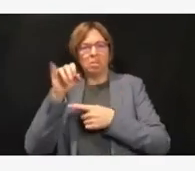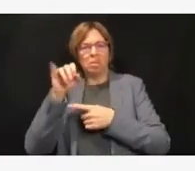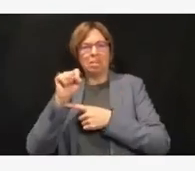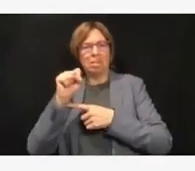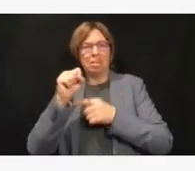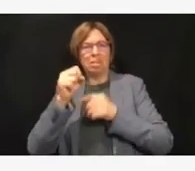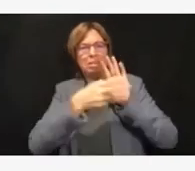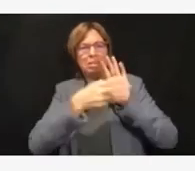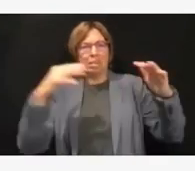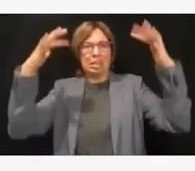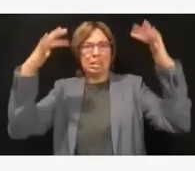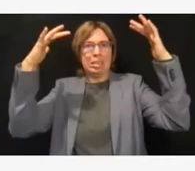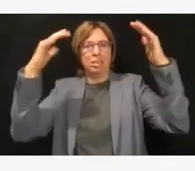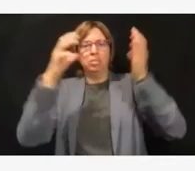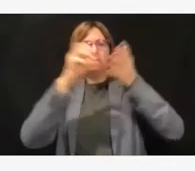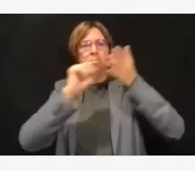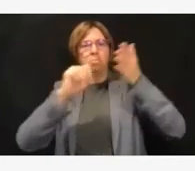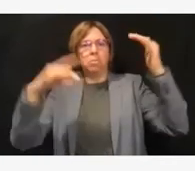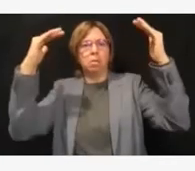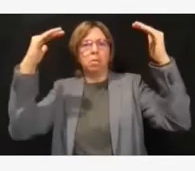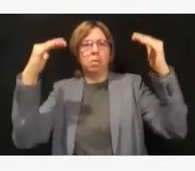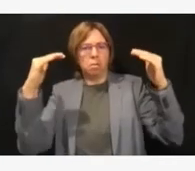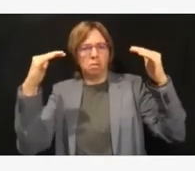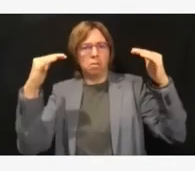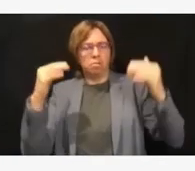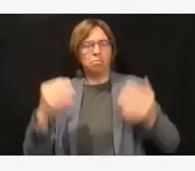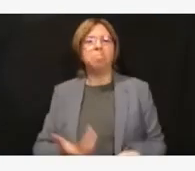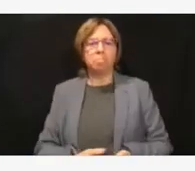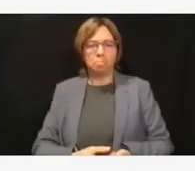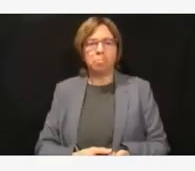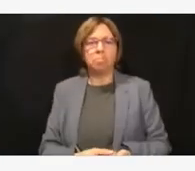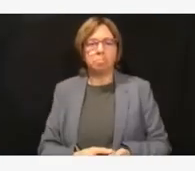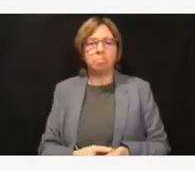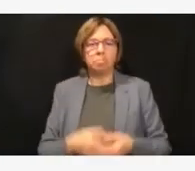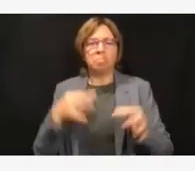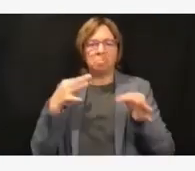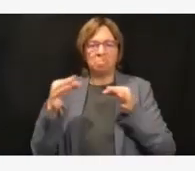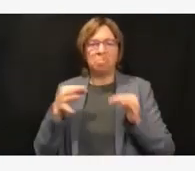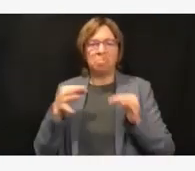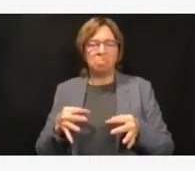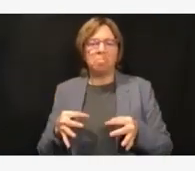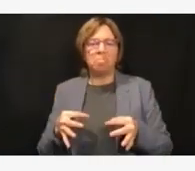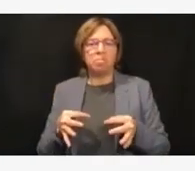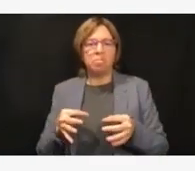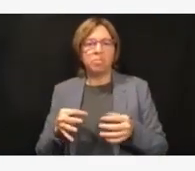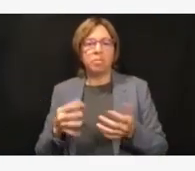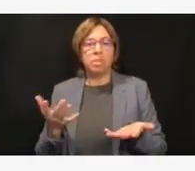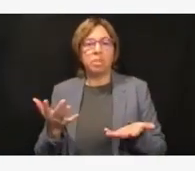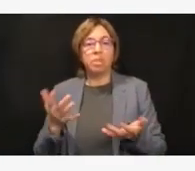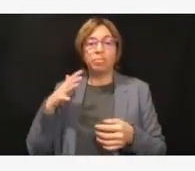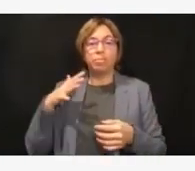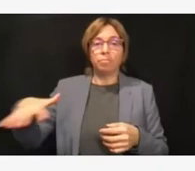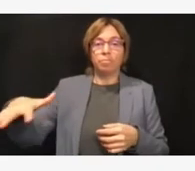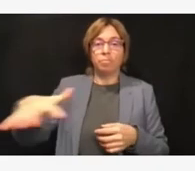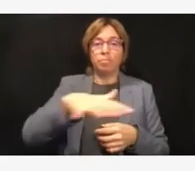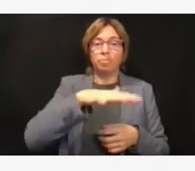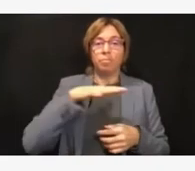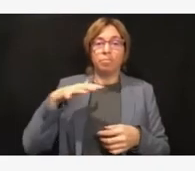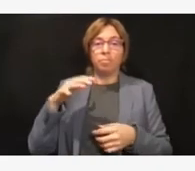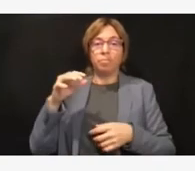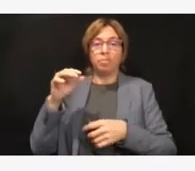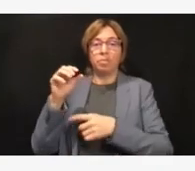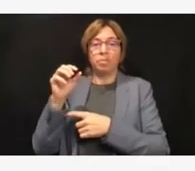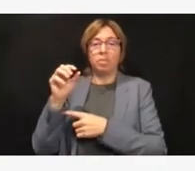enumerate a few of the facts that drove that. All of our surge units have now been closed. That means special